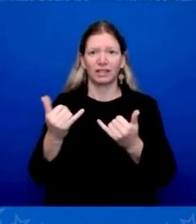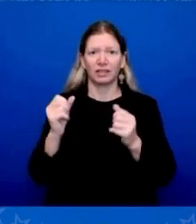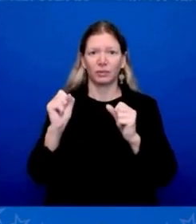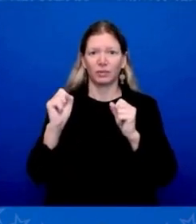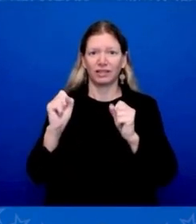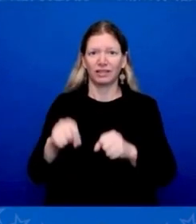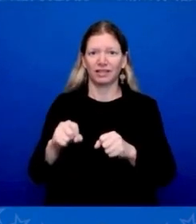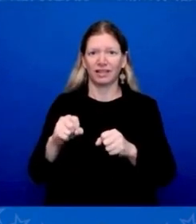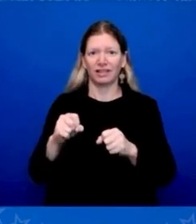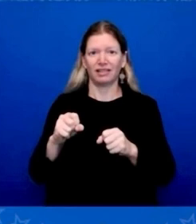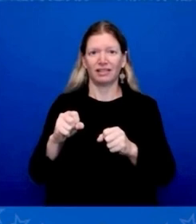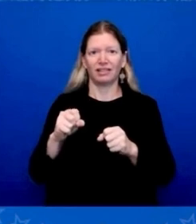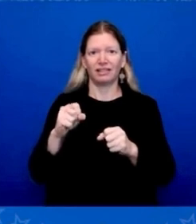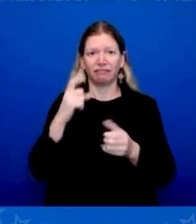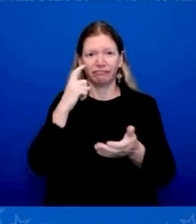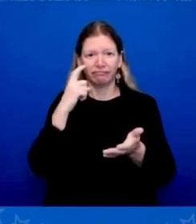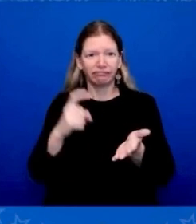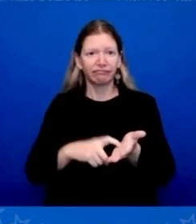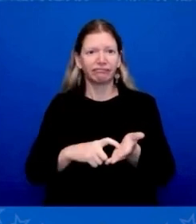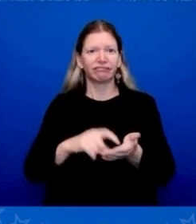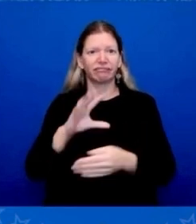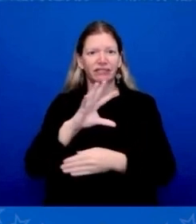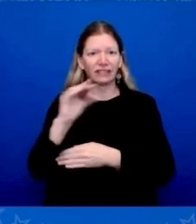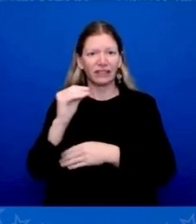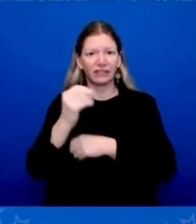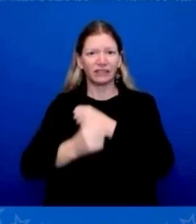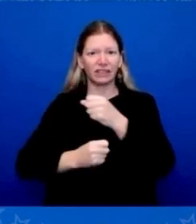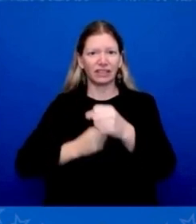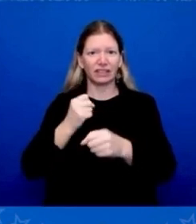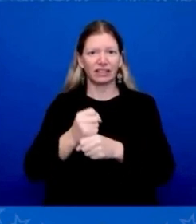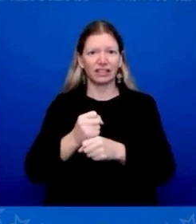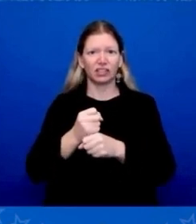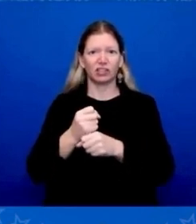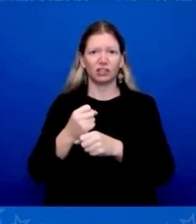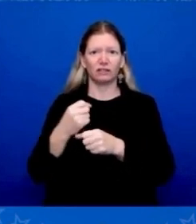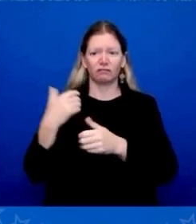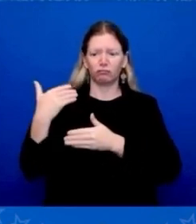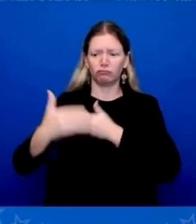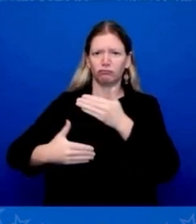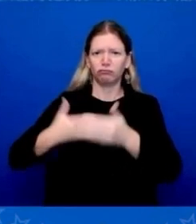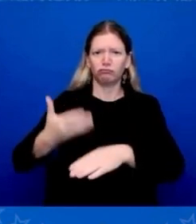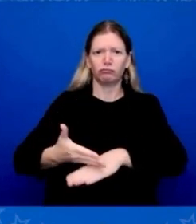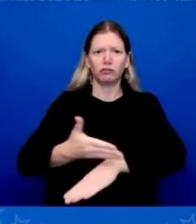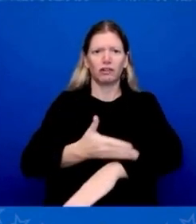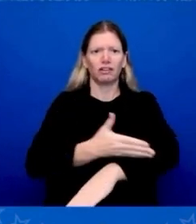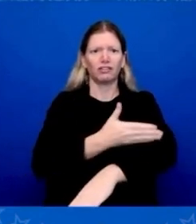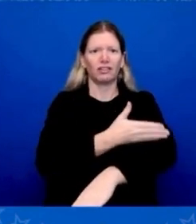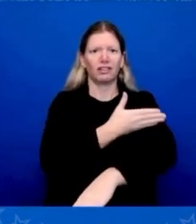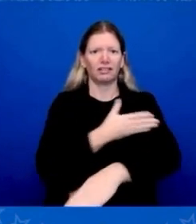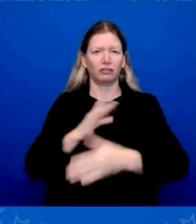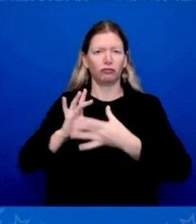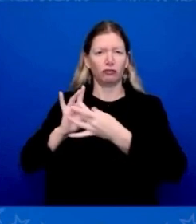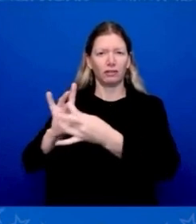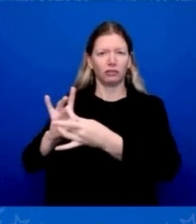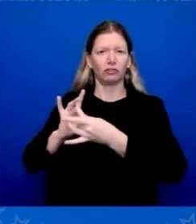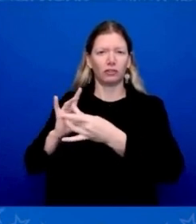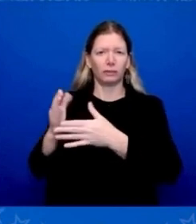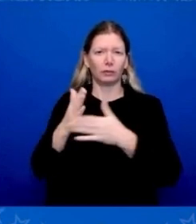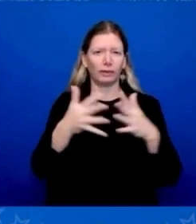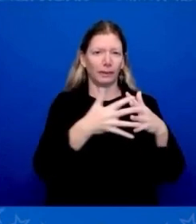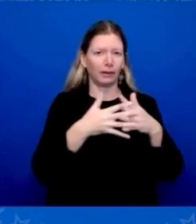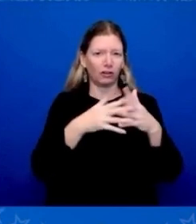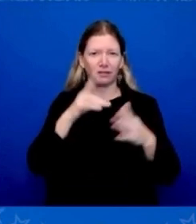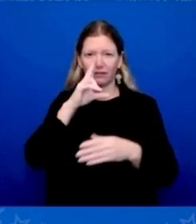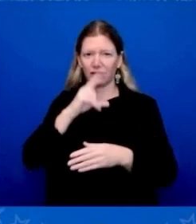the relationship between our nations from conflict to normalization. This is a new elevated status that will be a force for prosperity and